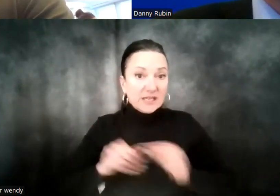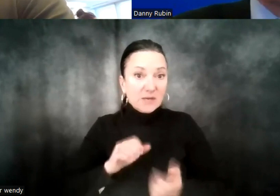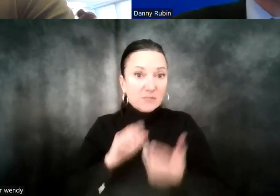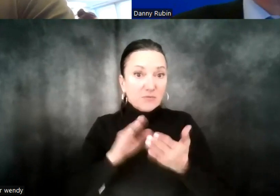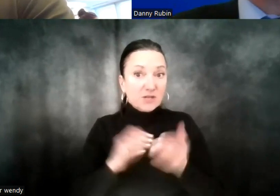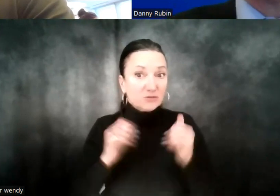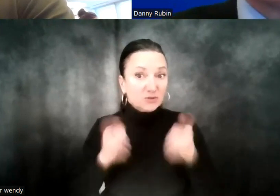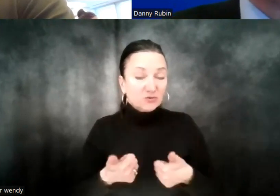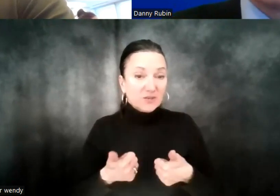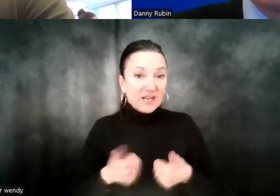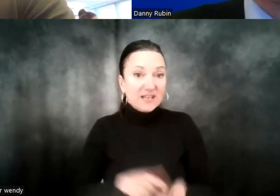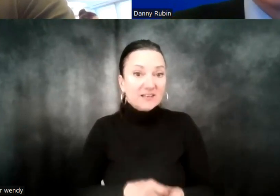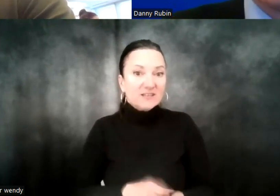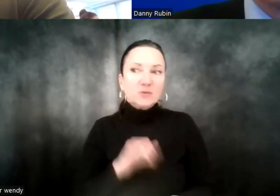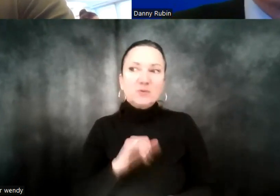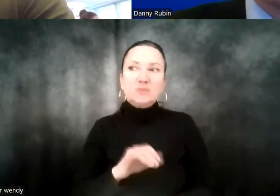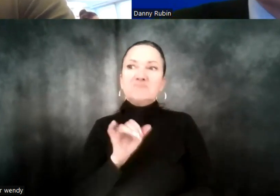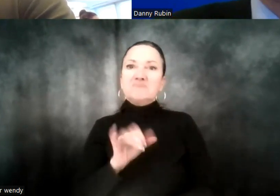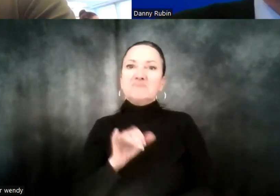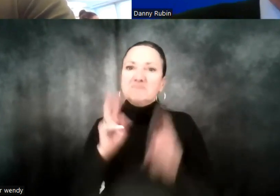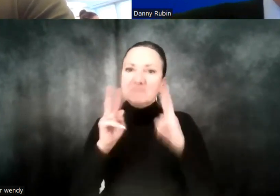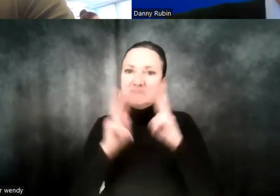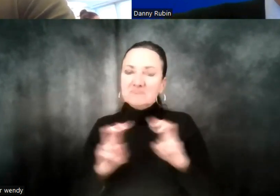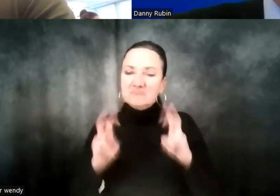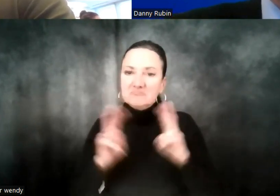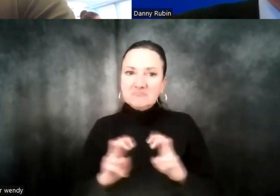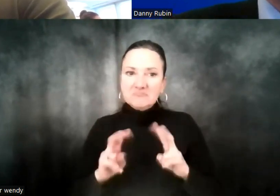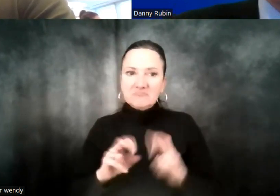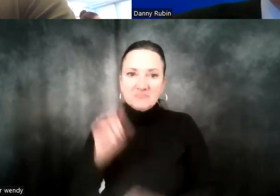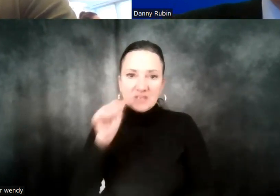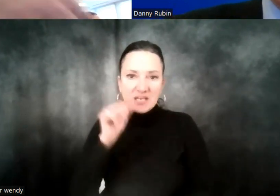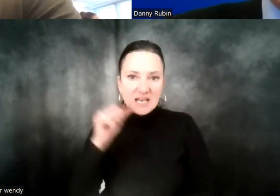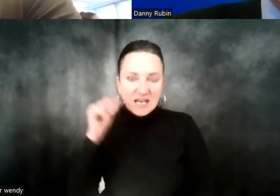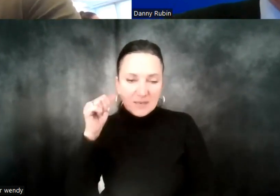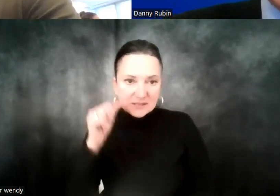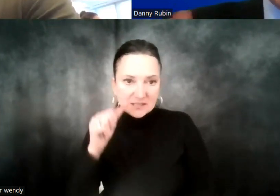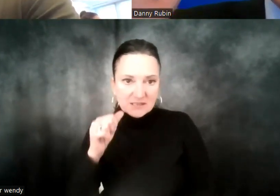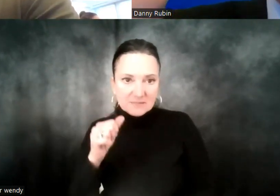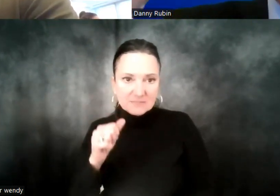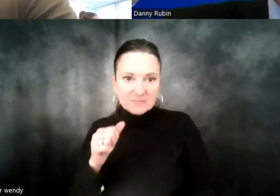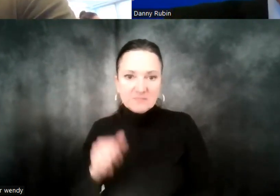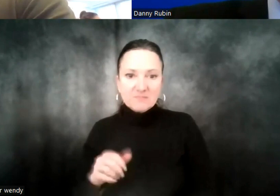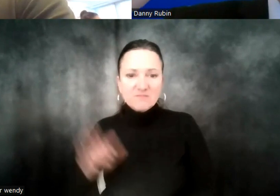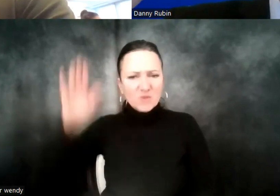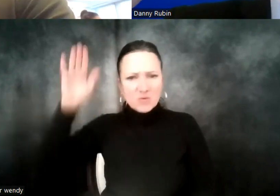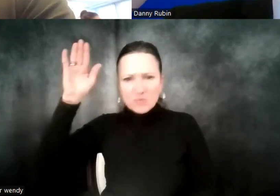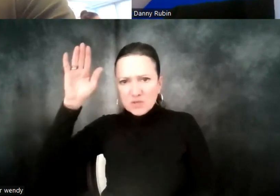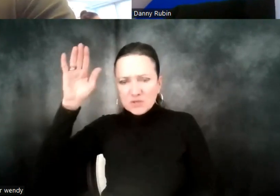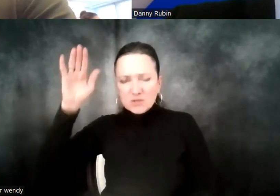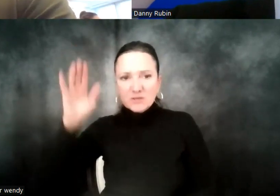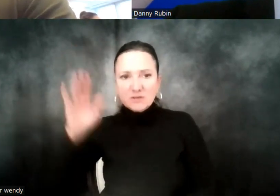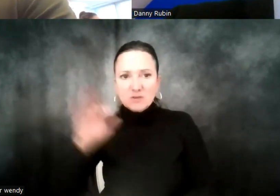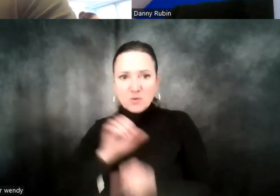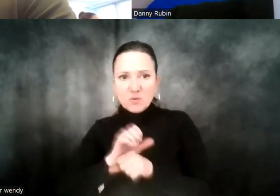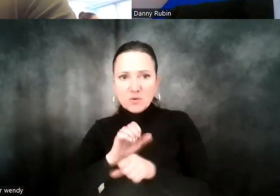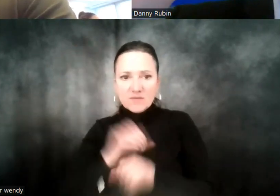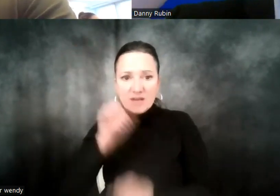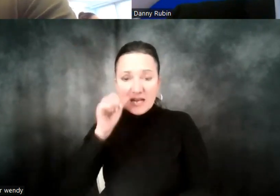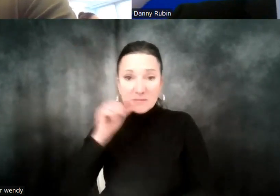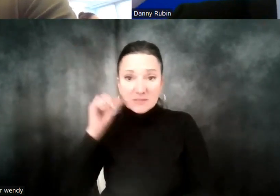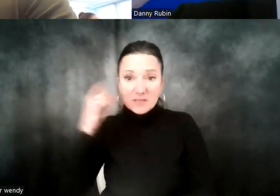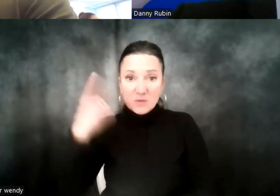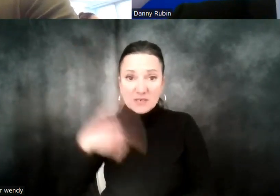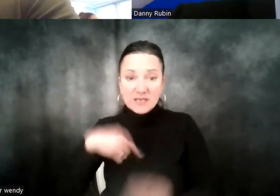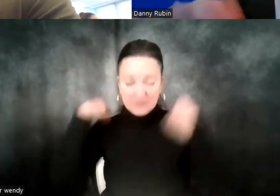know, and that gives some insight into Amazon. Are there any students here, and teachers, you can raise your hand through the student that would like to work for Amazon one day?